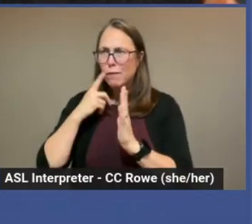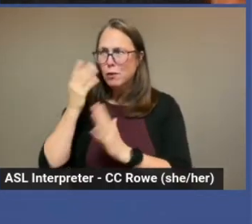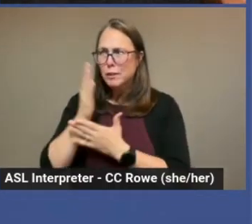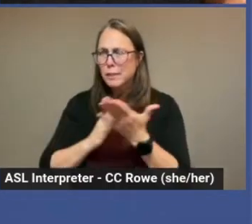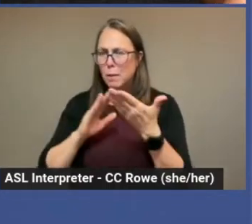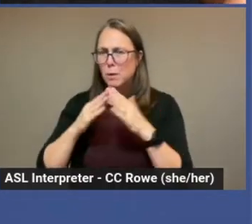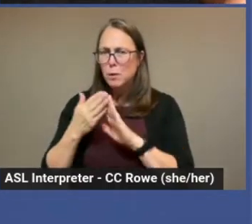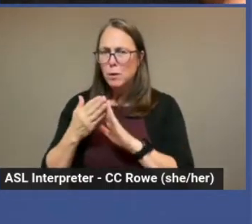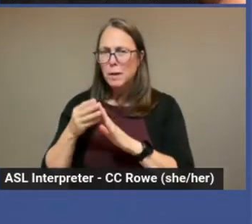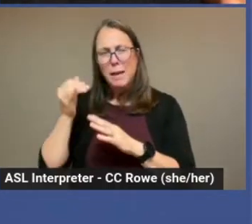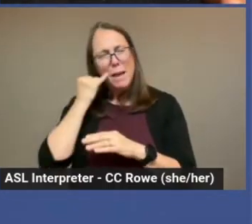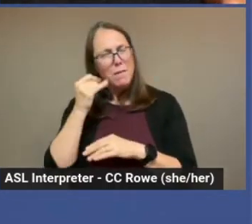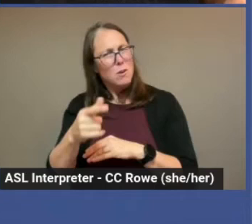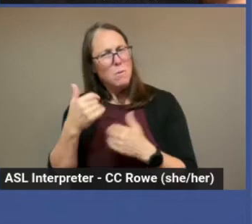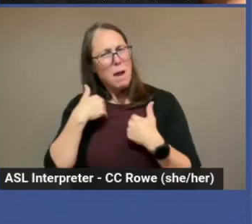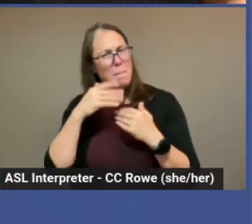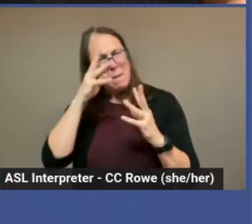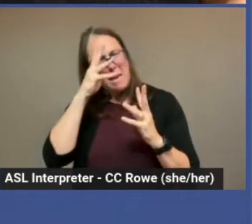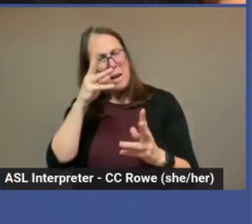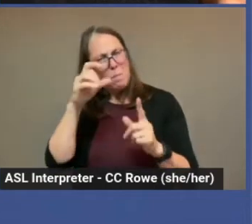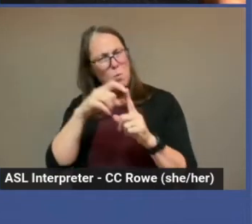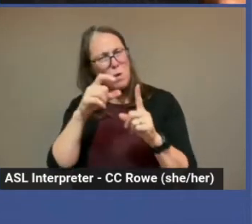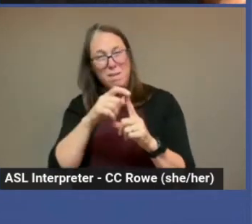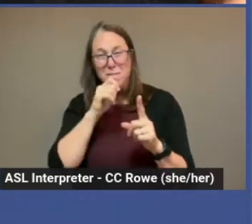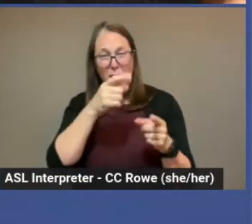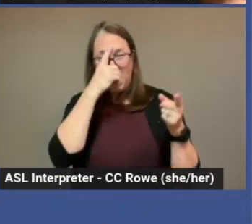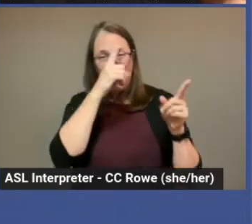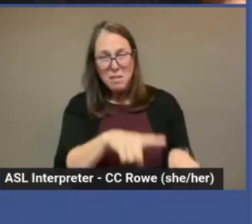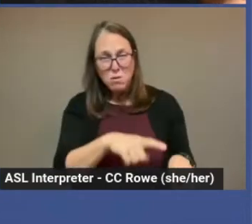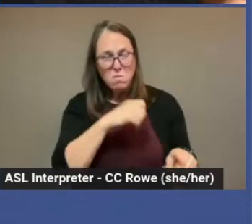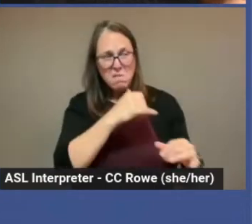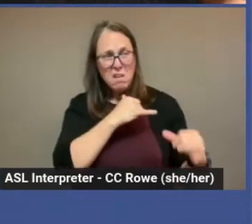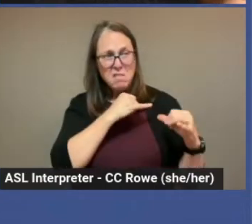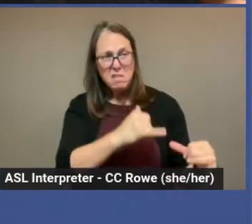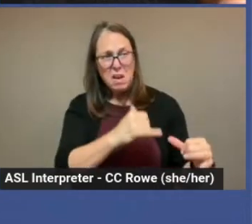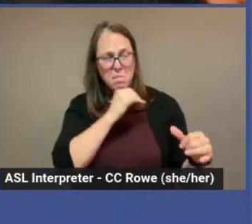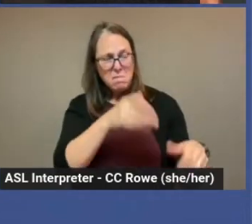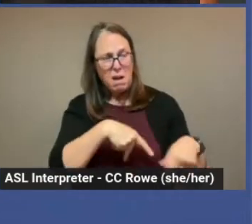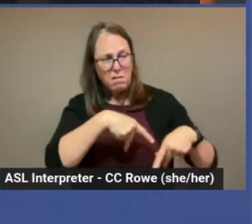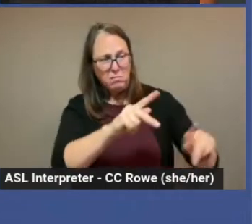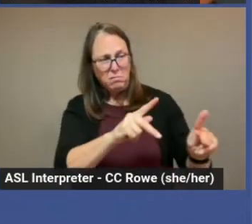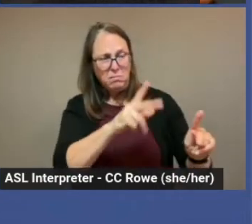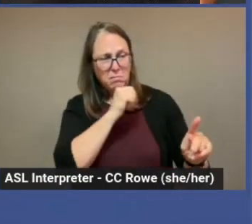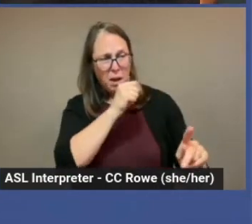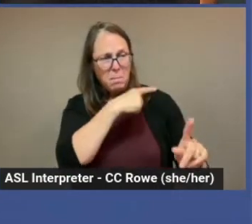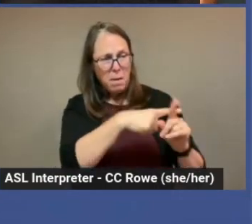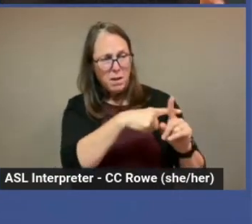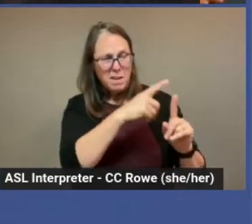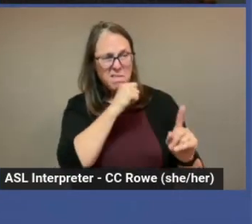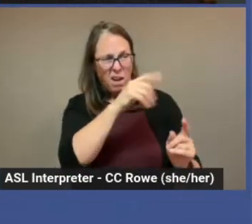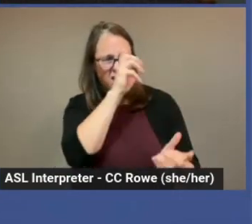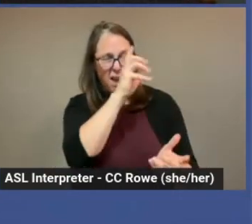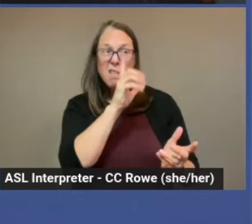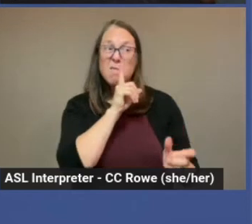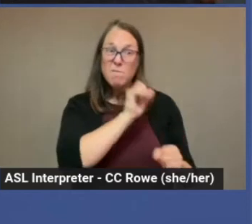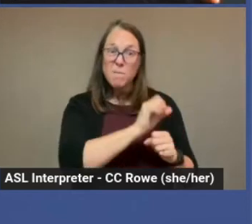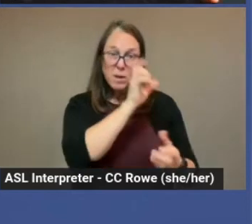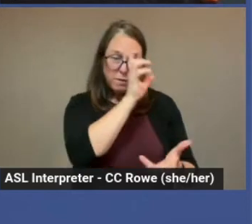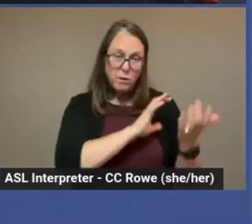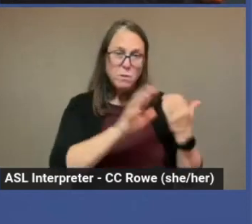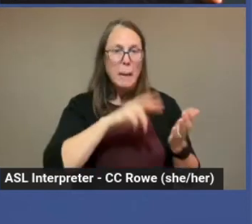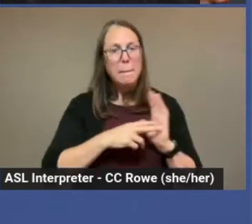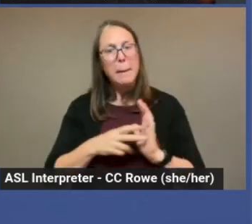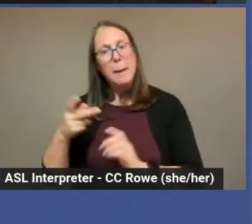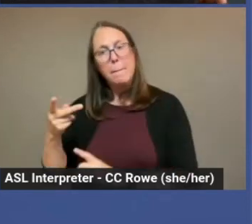not consensual, not positive, and it's confusing, it makes the true term Polly Amory just even